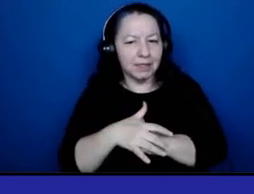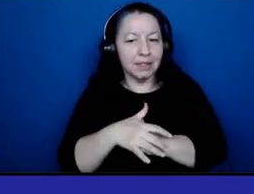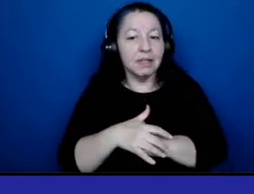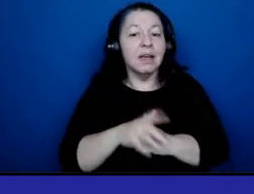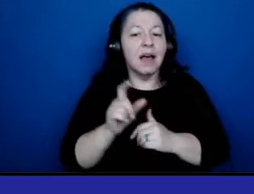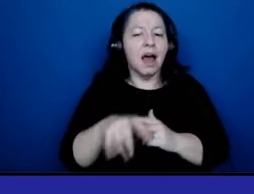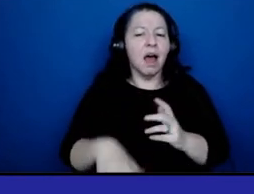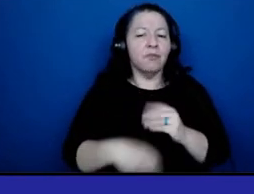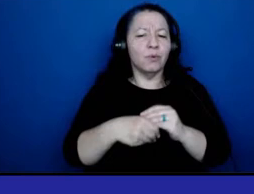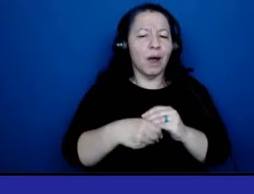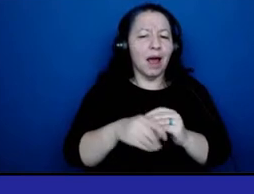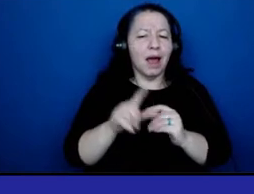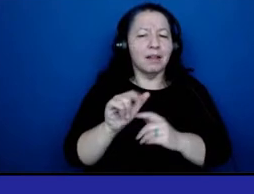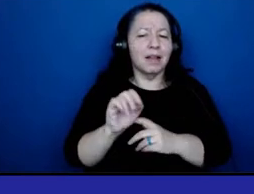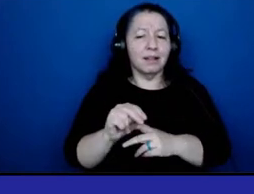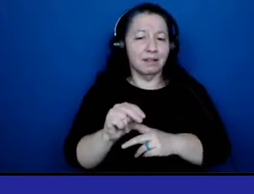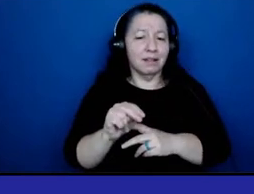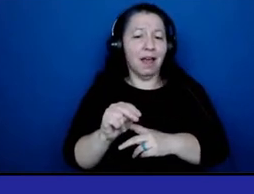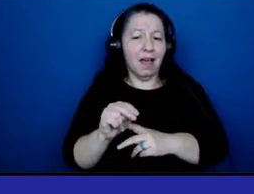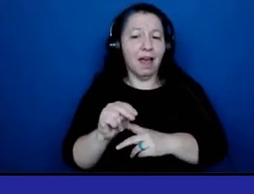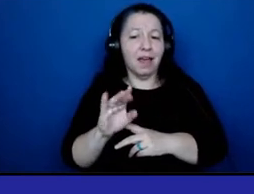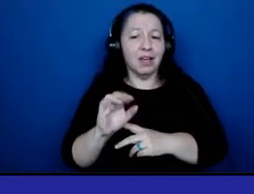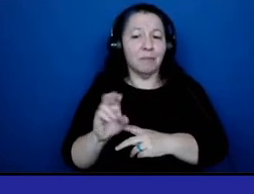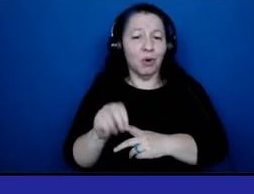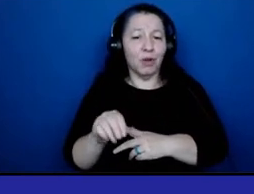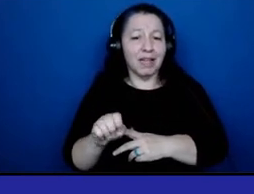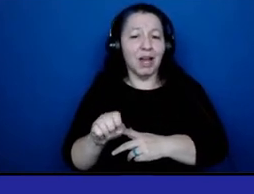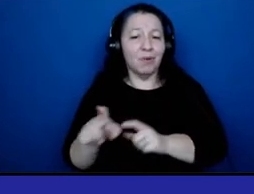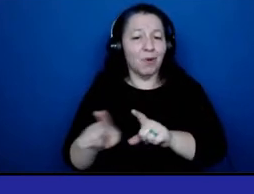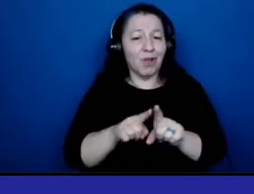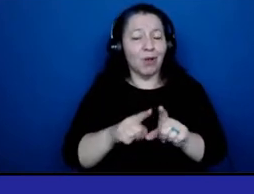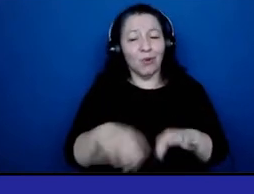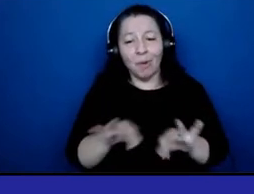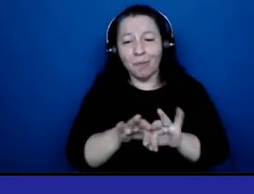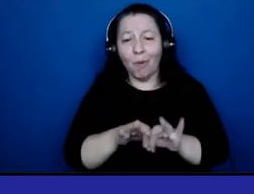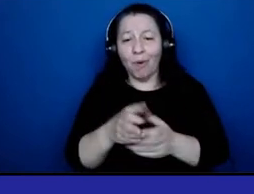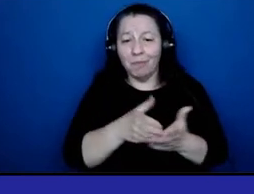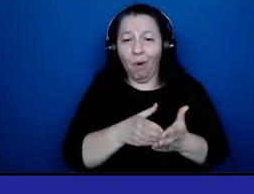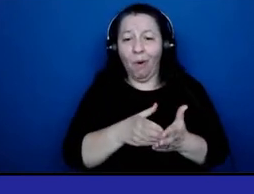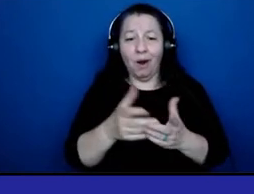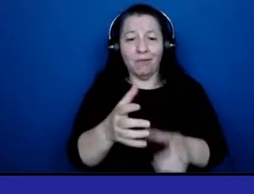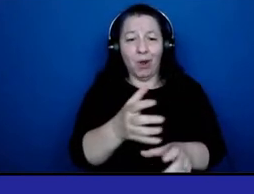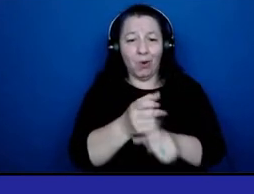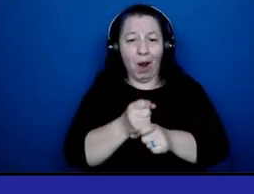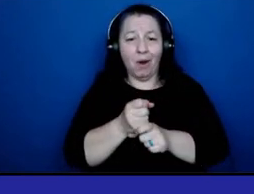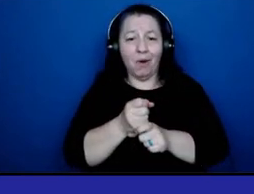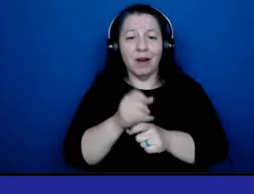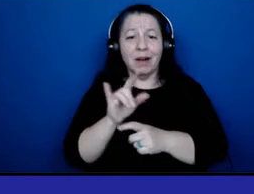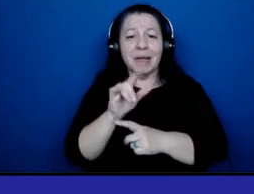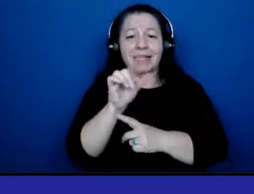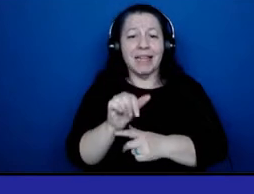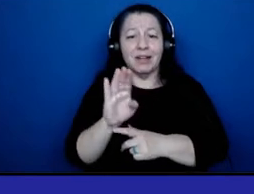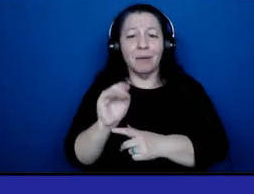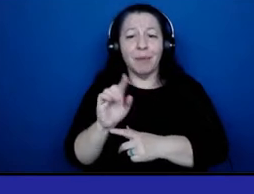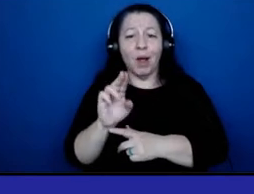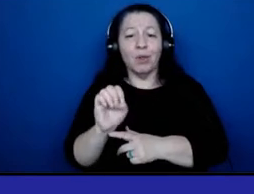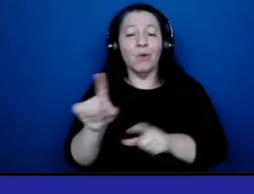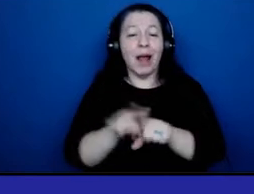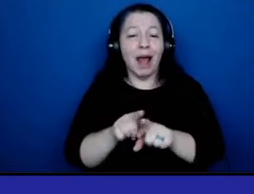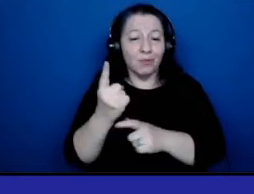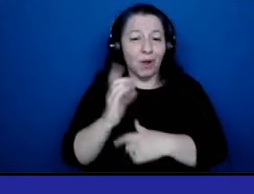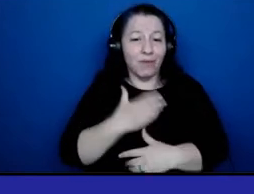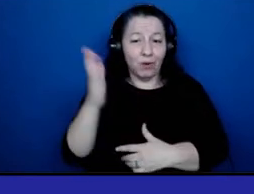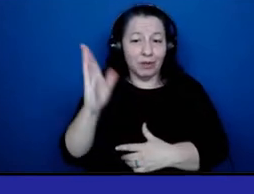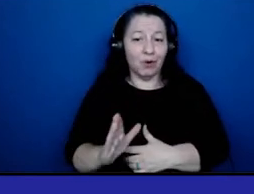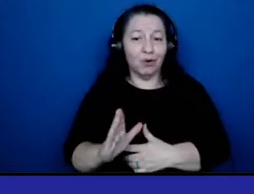Merlene was also instrumental in acquiring Ms. Linda Ballone as one of the speakers, and she delivered